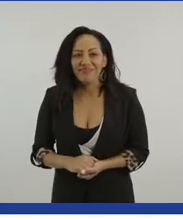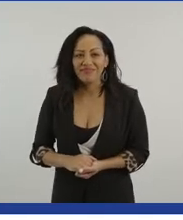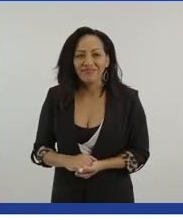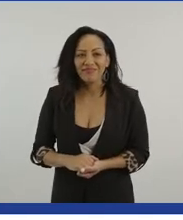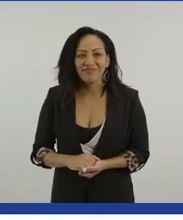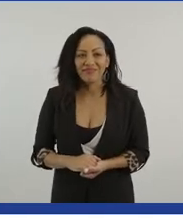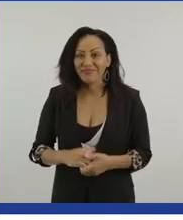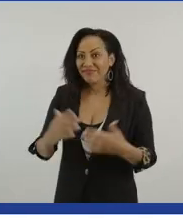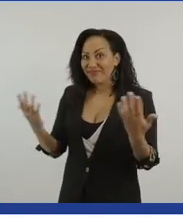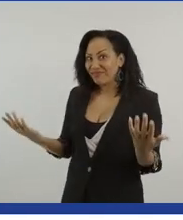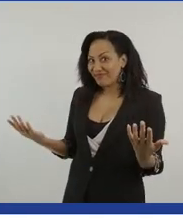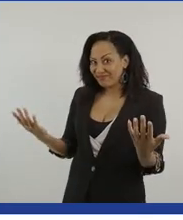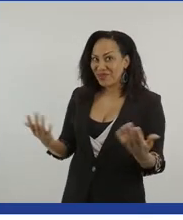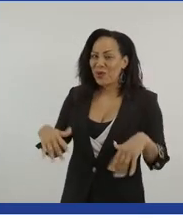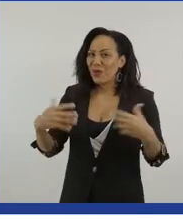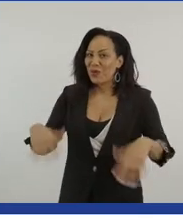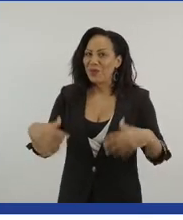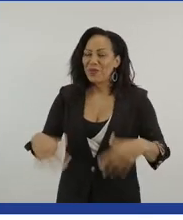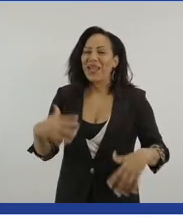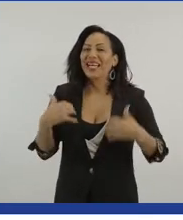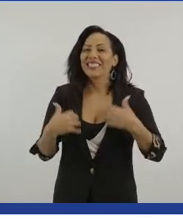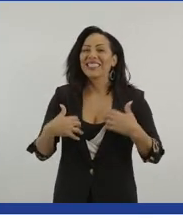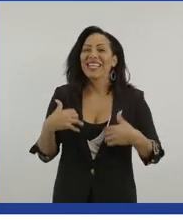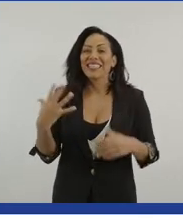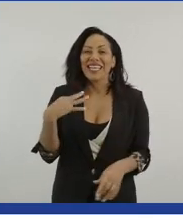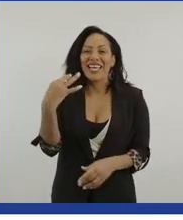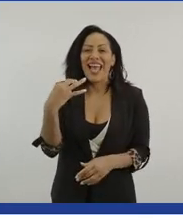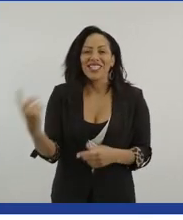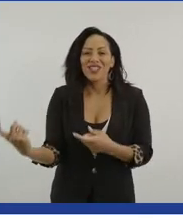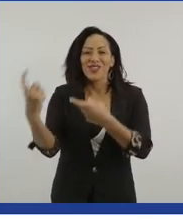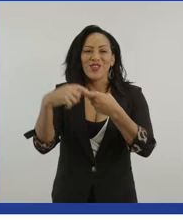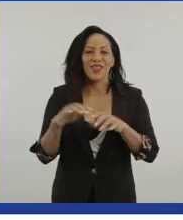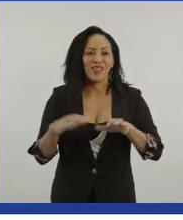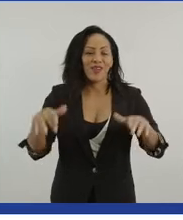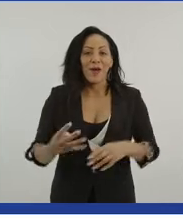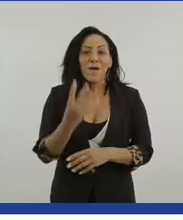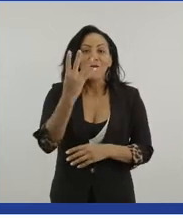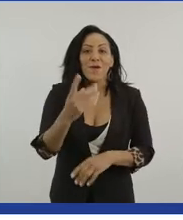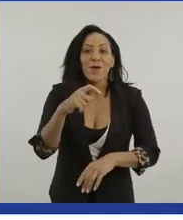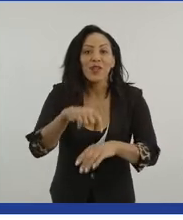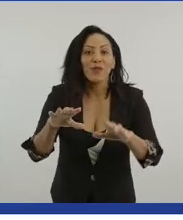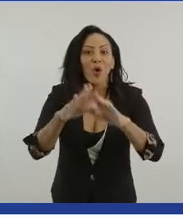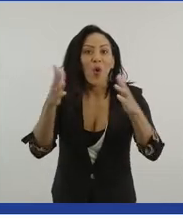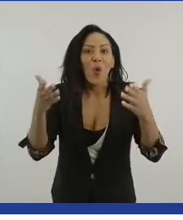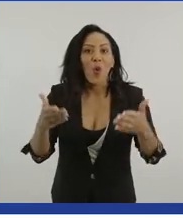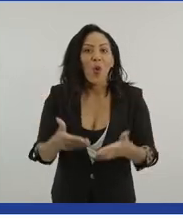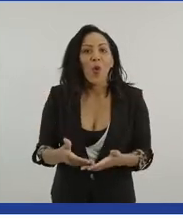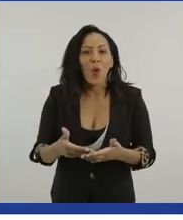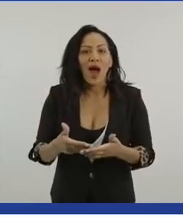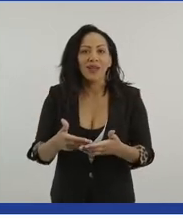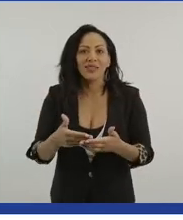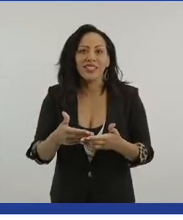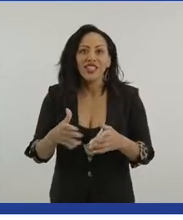And we have another rather exciting guest joining us on stage next, he's four times world champion and double Paralympic gold